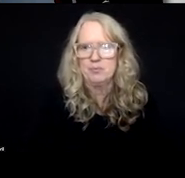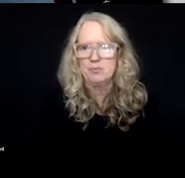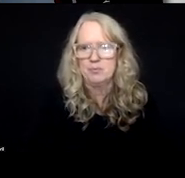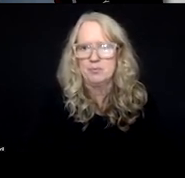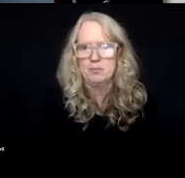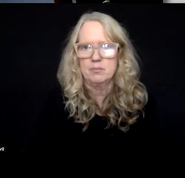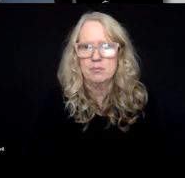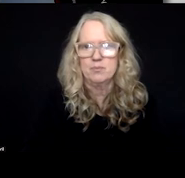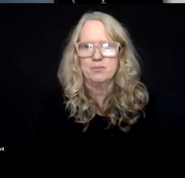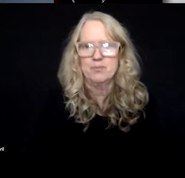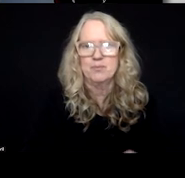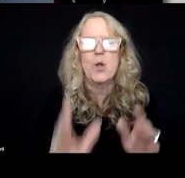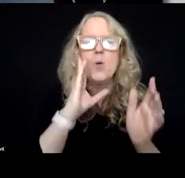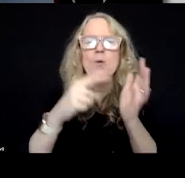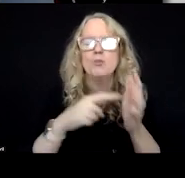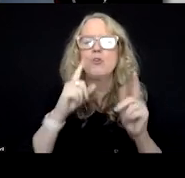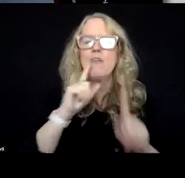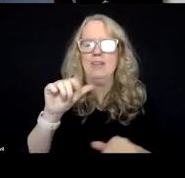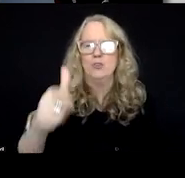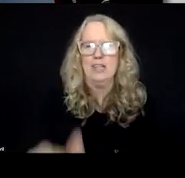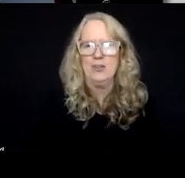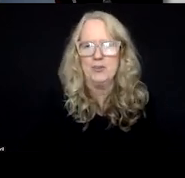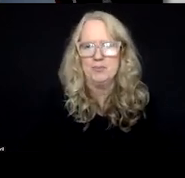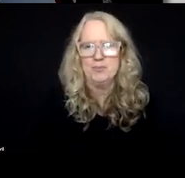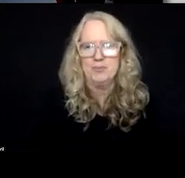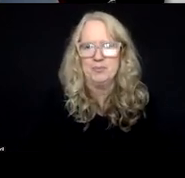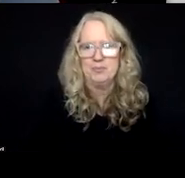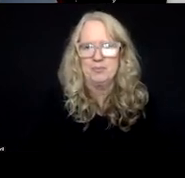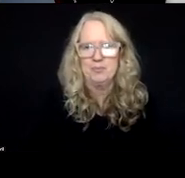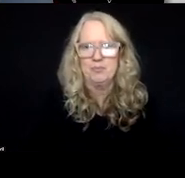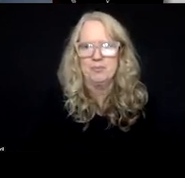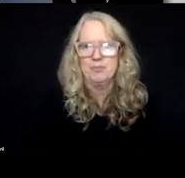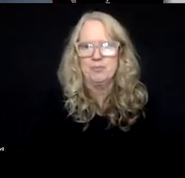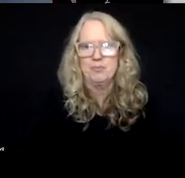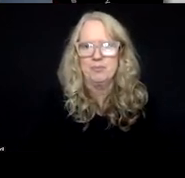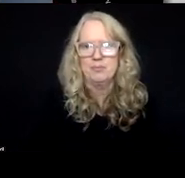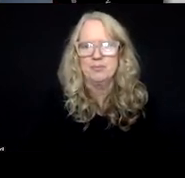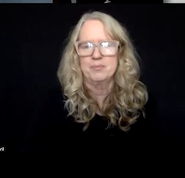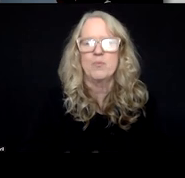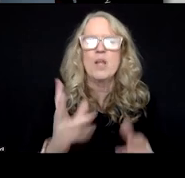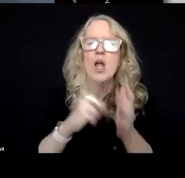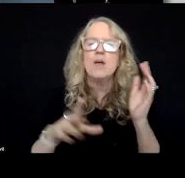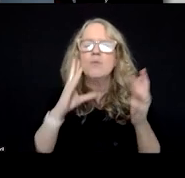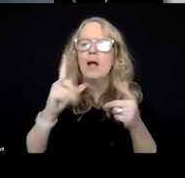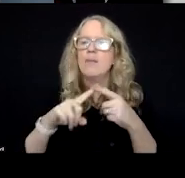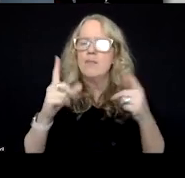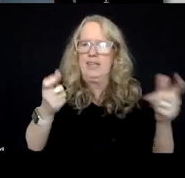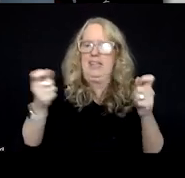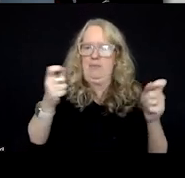And we'll reveal the answers later, so go ahead and give your thoughts on what you think the top five social issues Governing identified are.